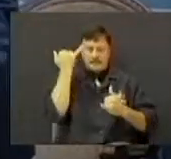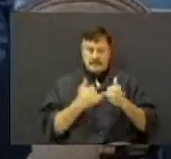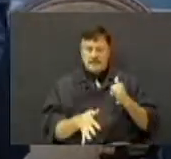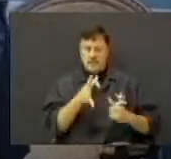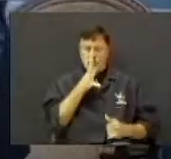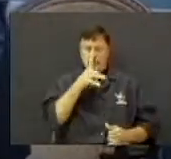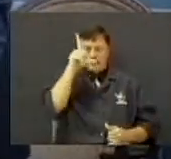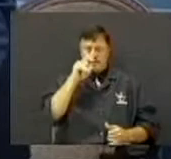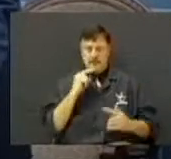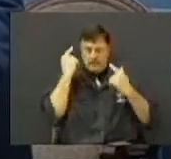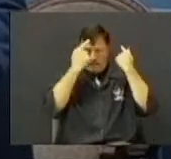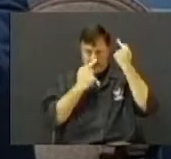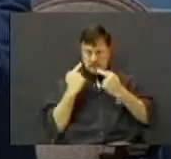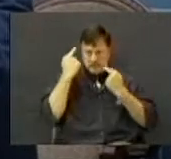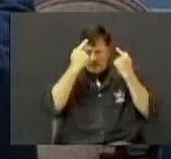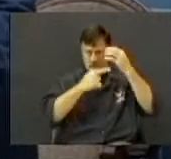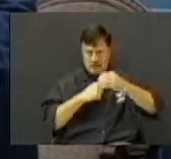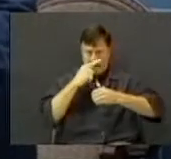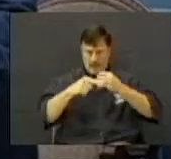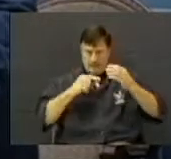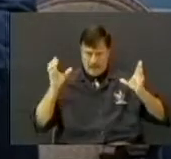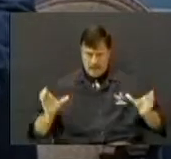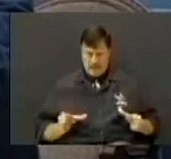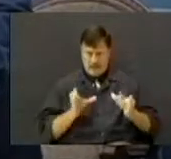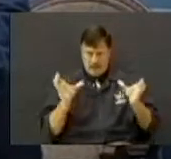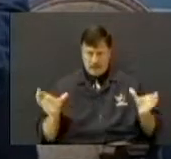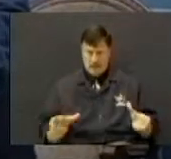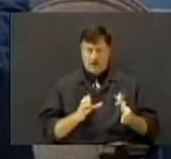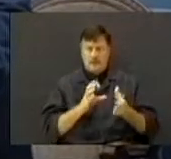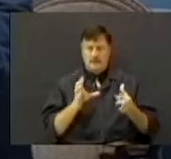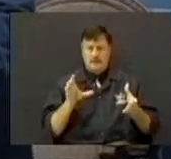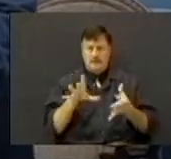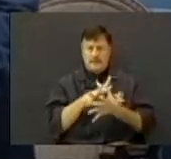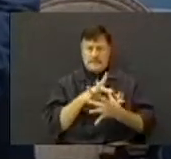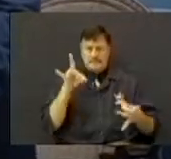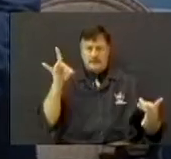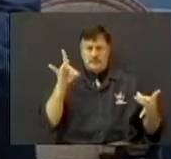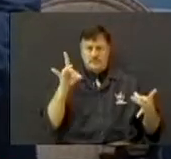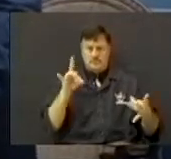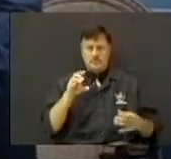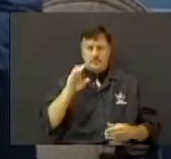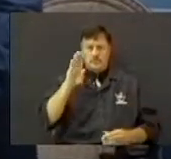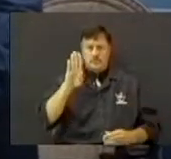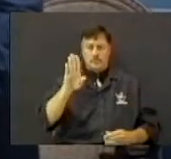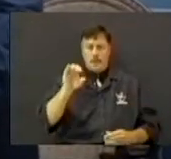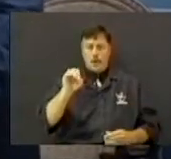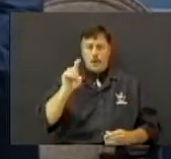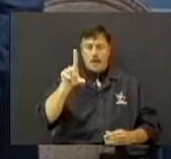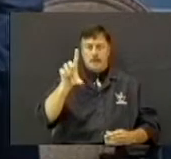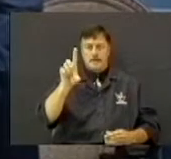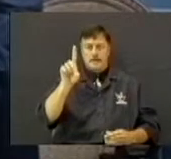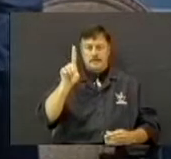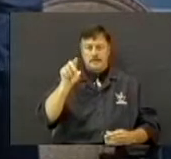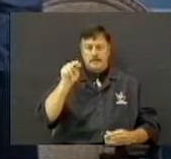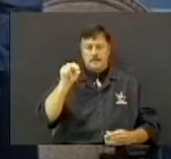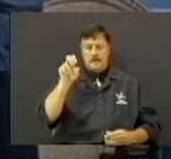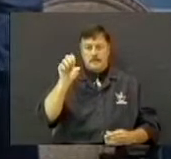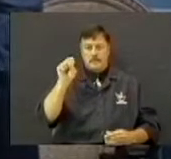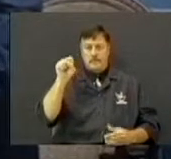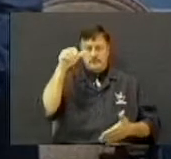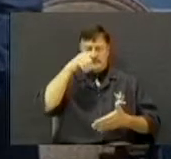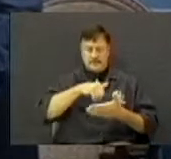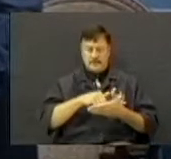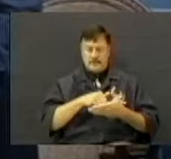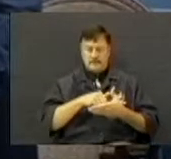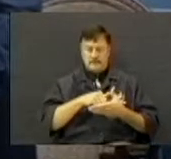Mothers need to be concerned, lastly, about encouraging spiritual boldness in their children. In verse 7, for God hath not given